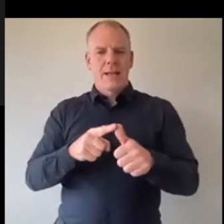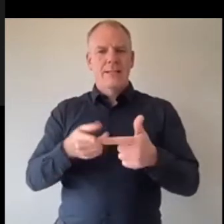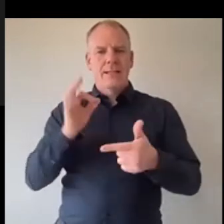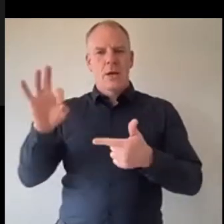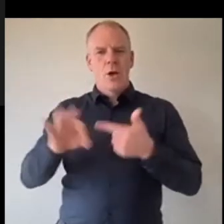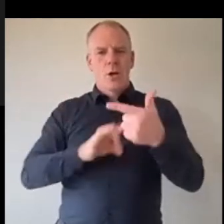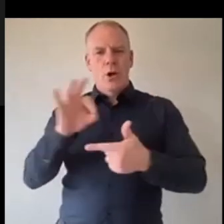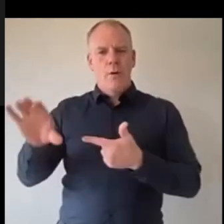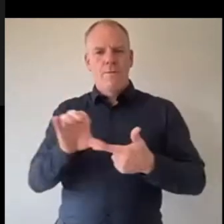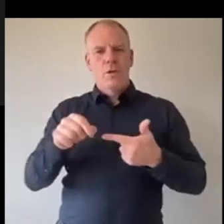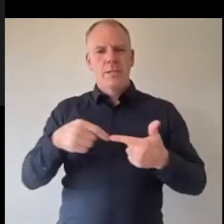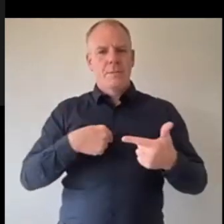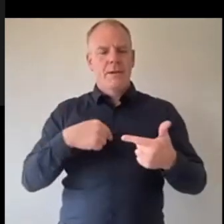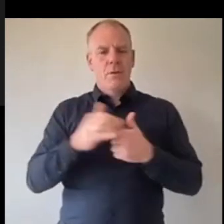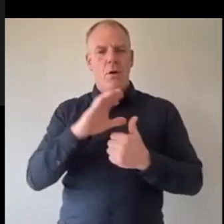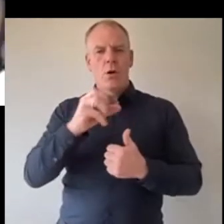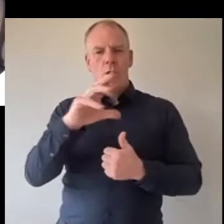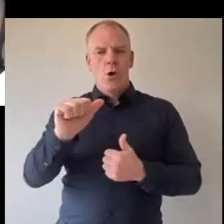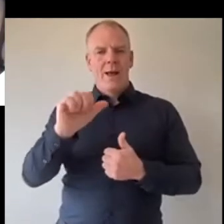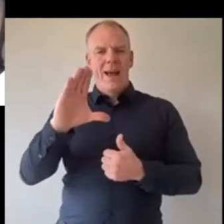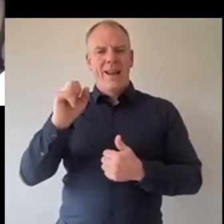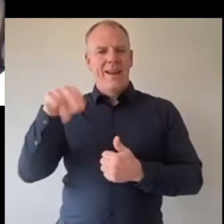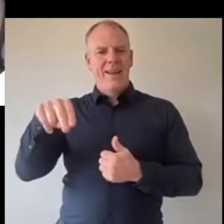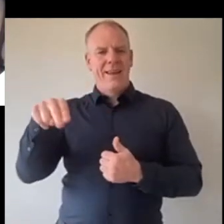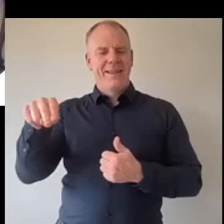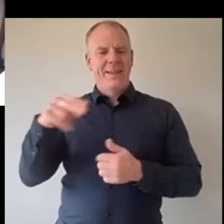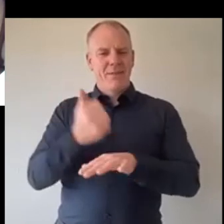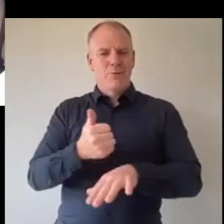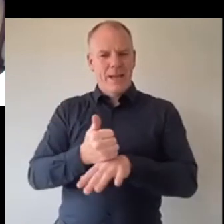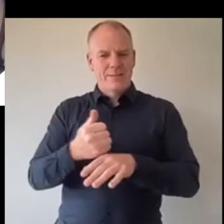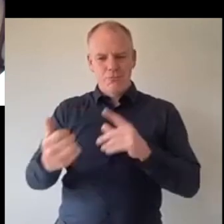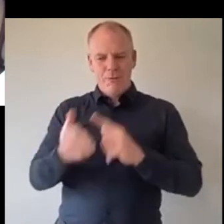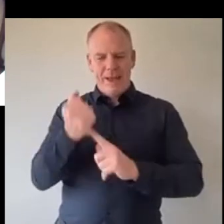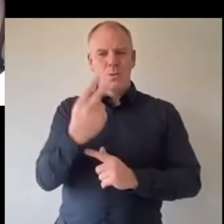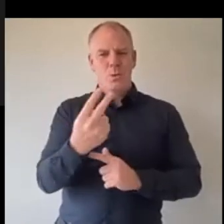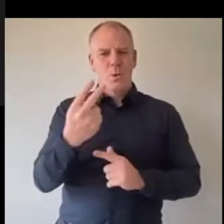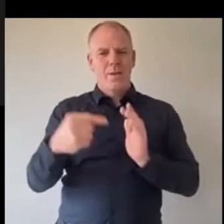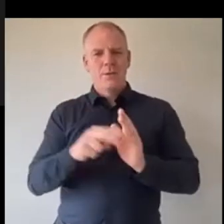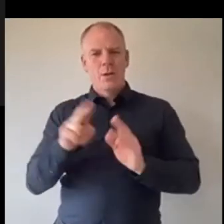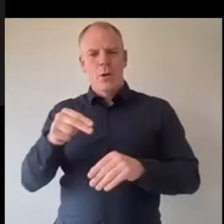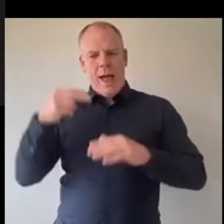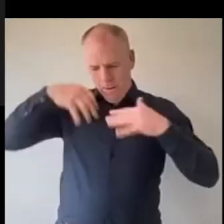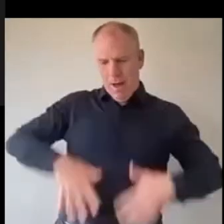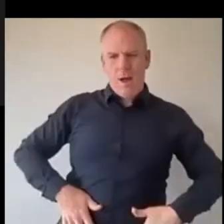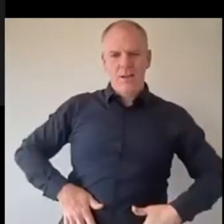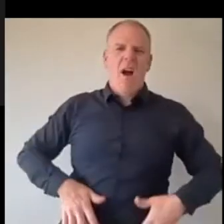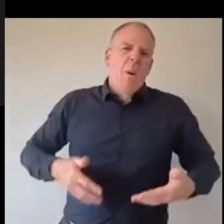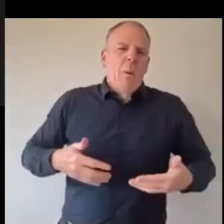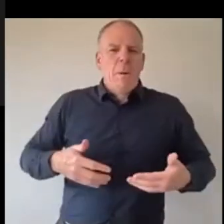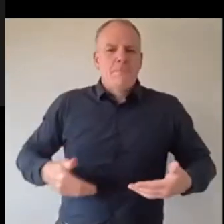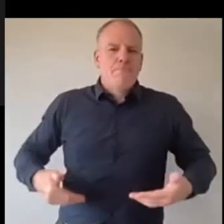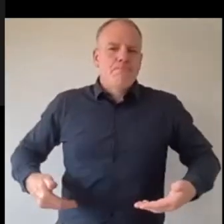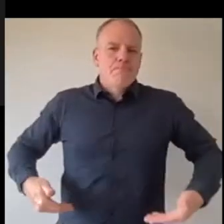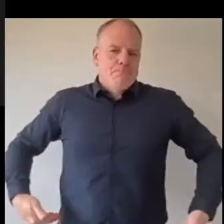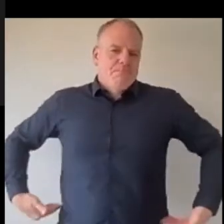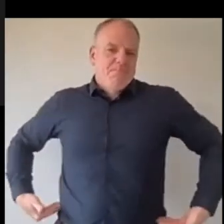raised over 2,000 euro fair play uh how long was your hair um it was like down to down all the